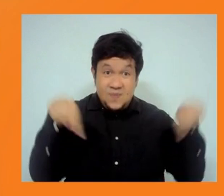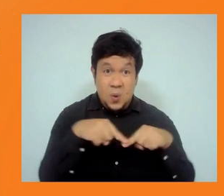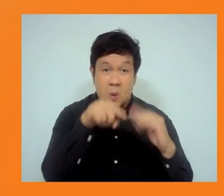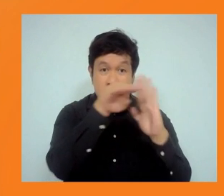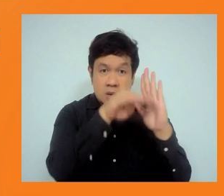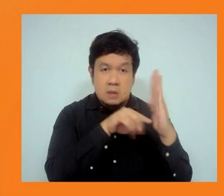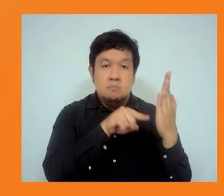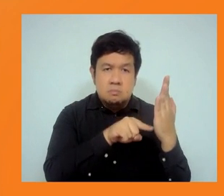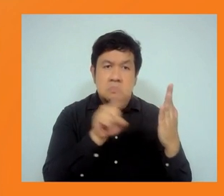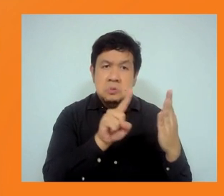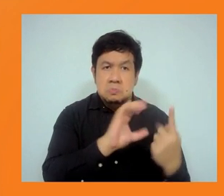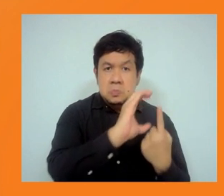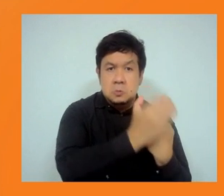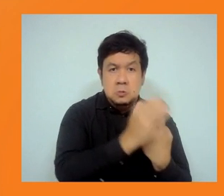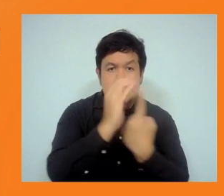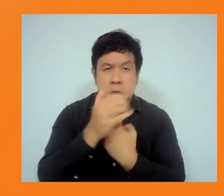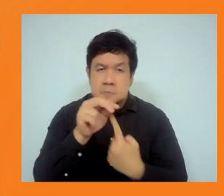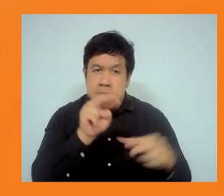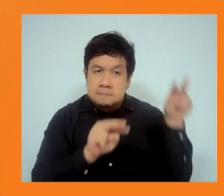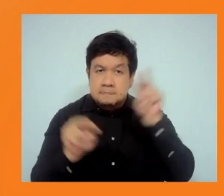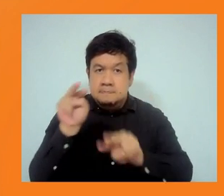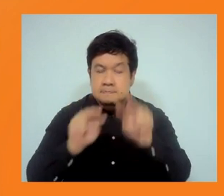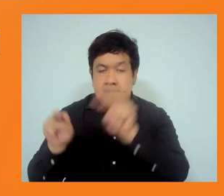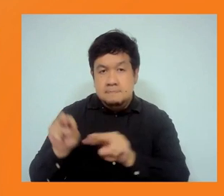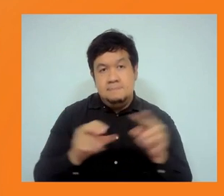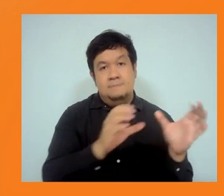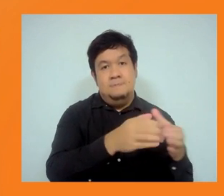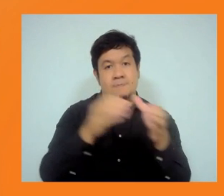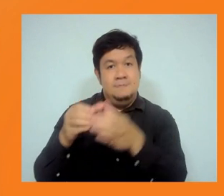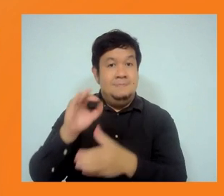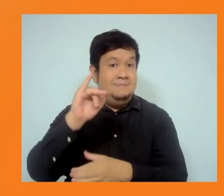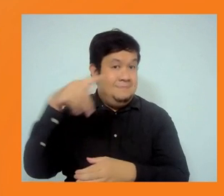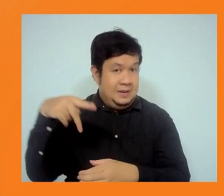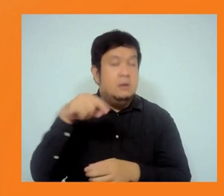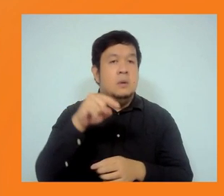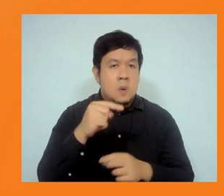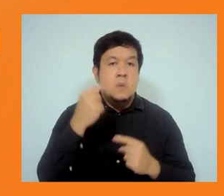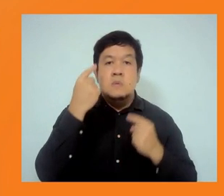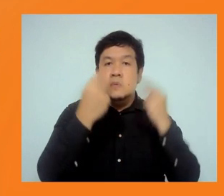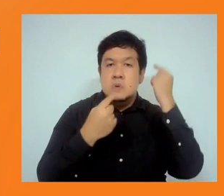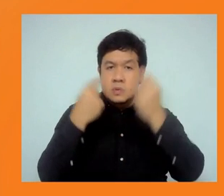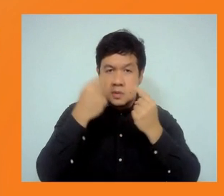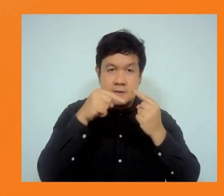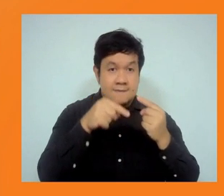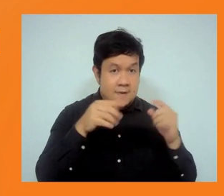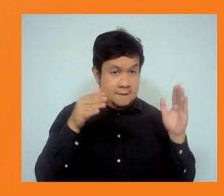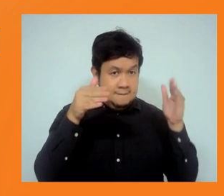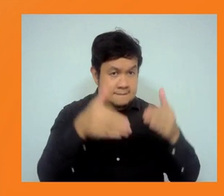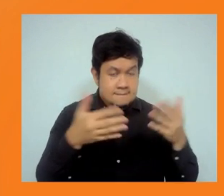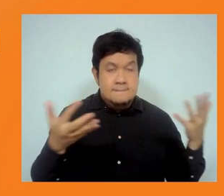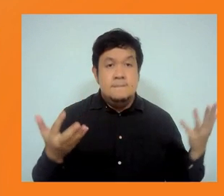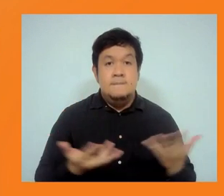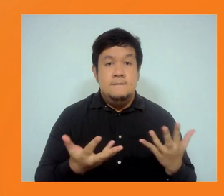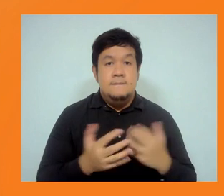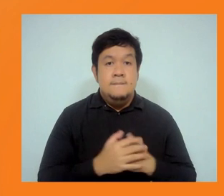and consultations. And this is something, actually, we need to focus a lot more on with indigenous people themselves,